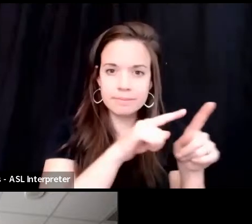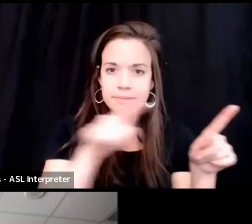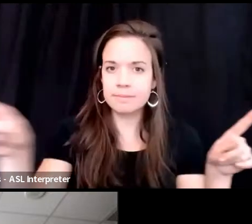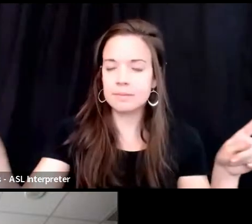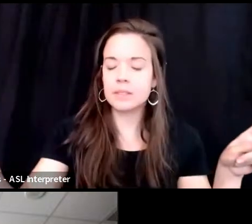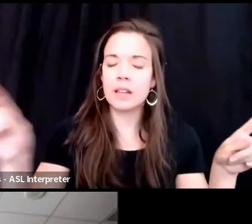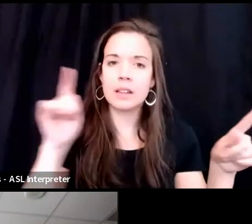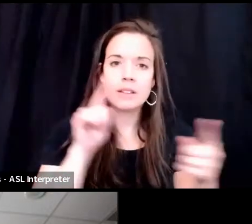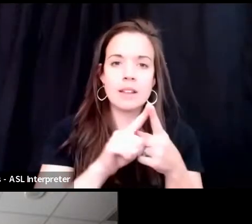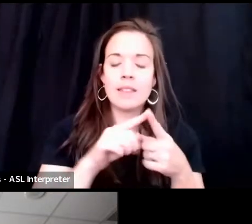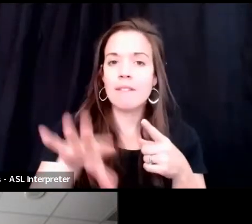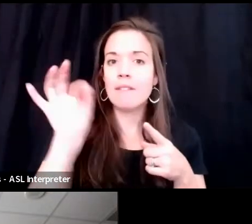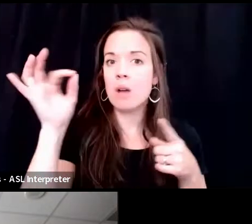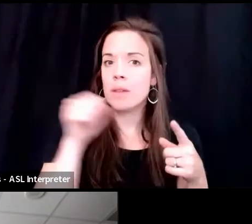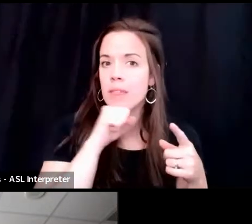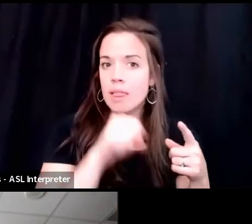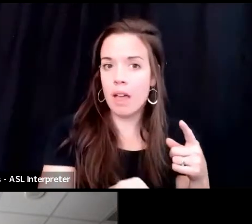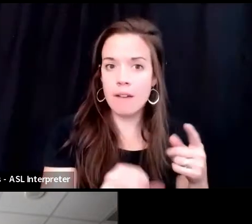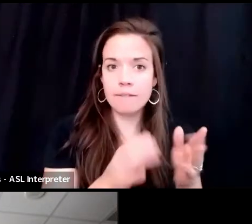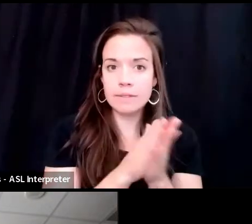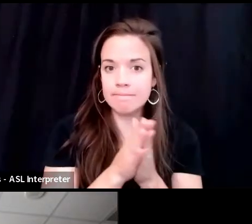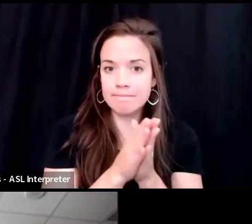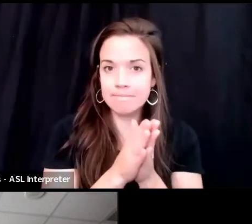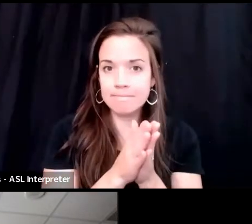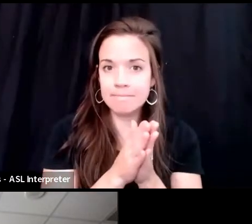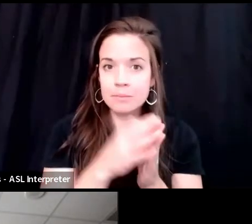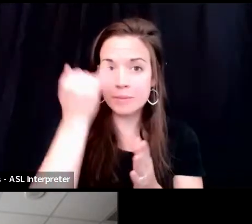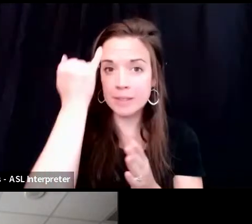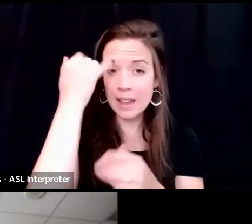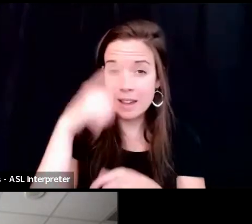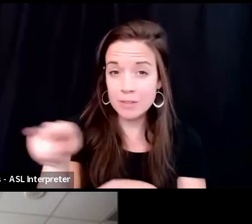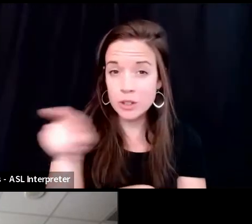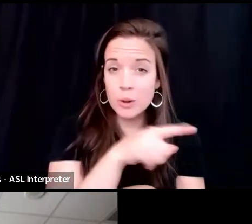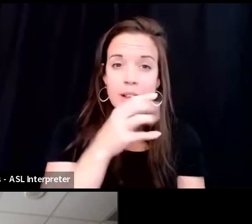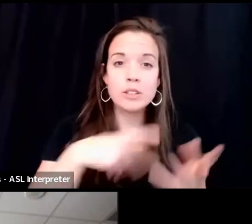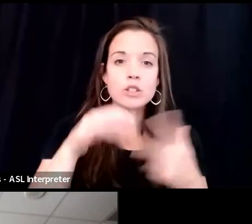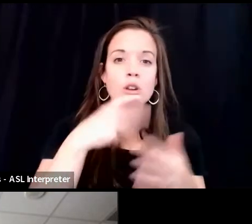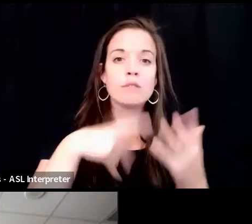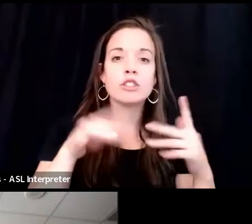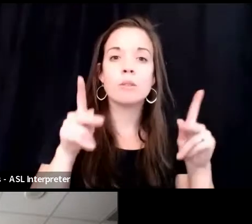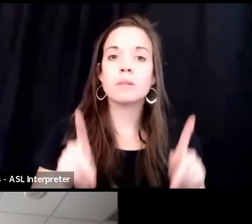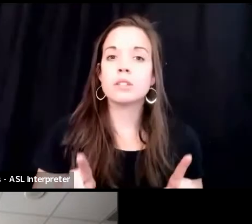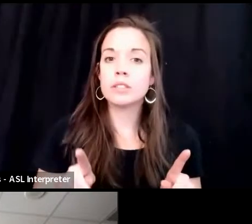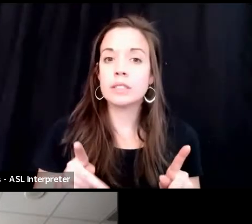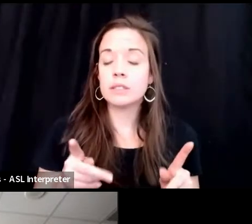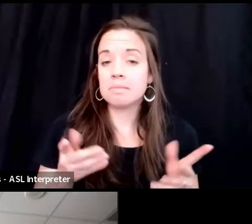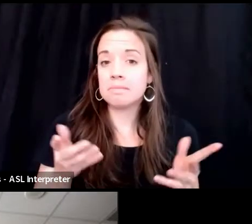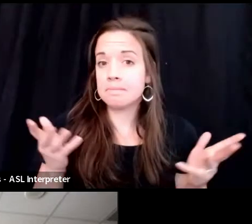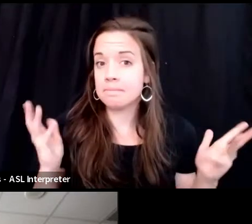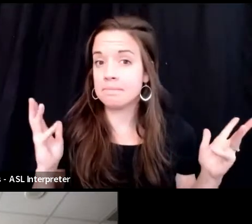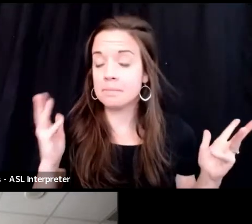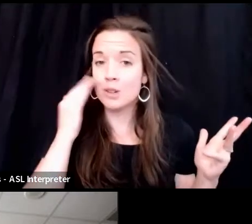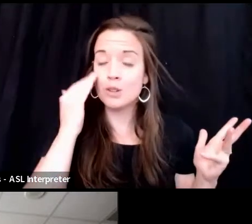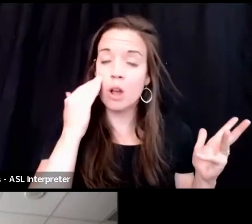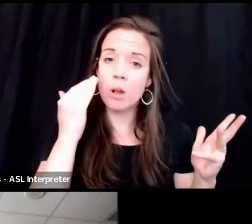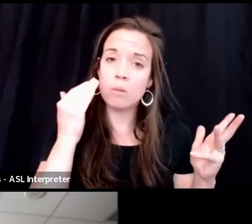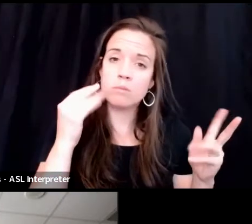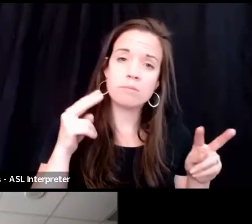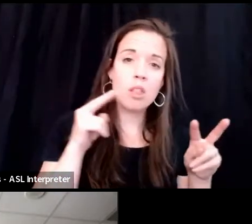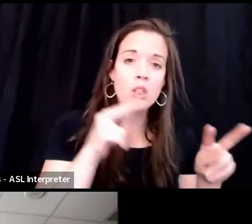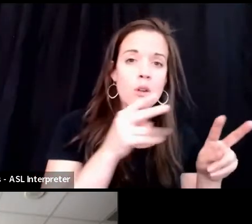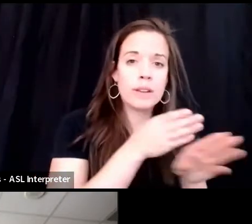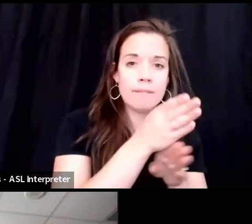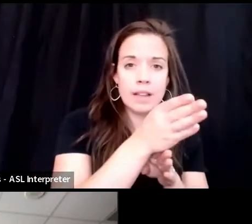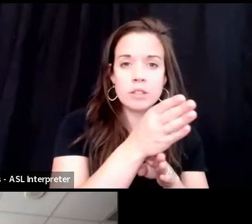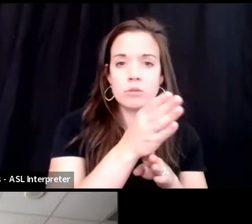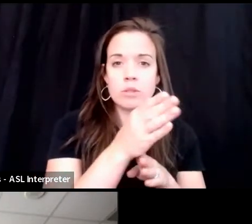they love. Um, you know, if you're a social person, you know, you should look at fields where it's